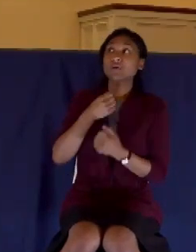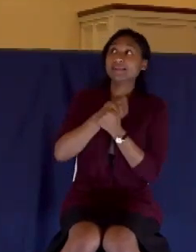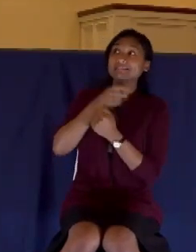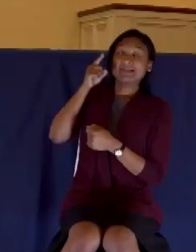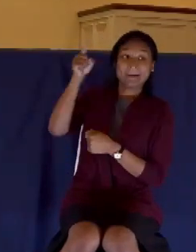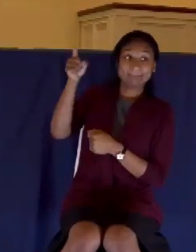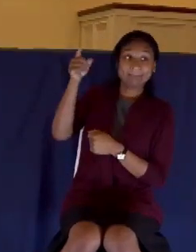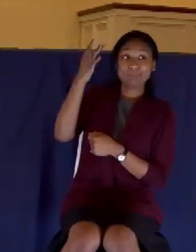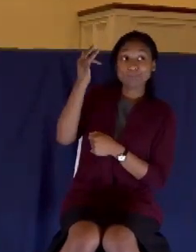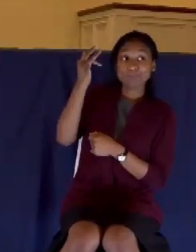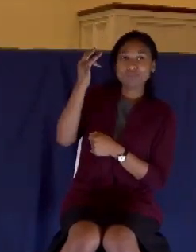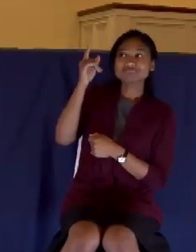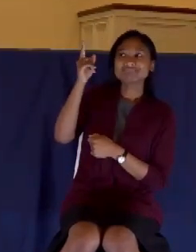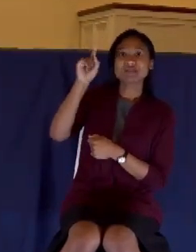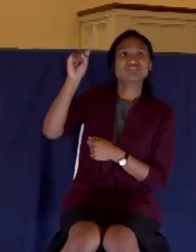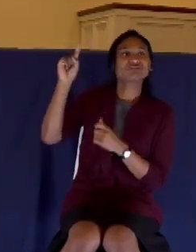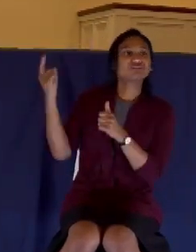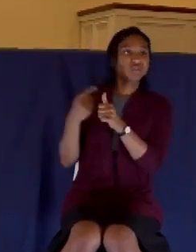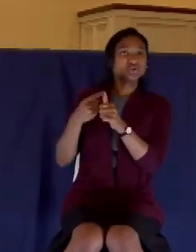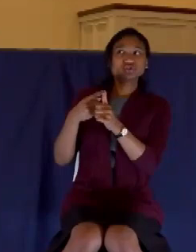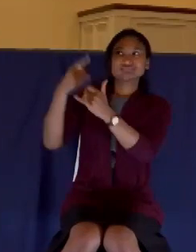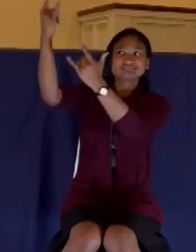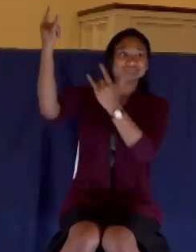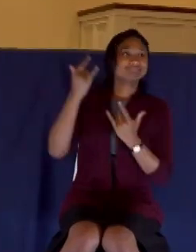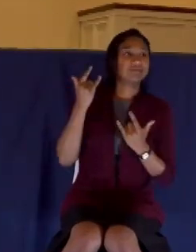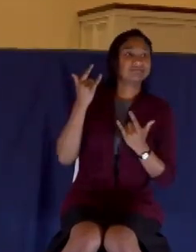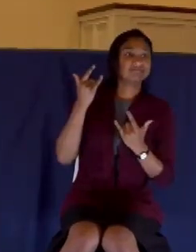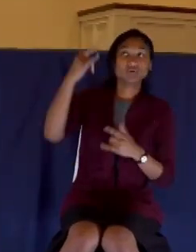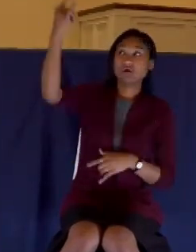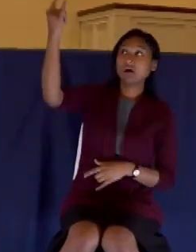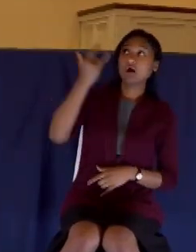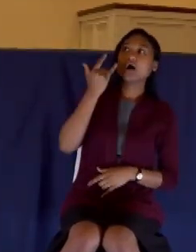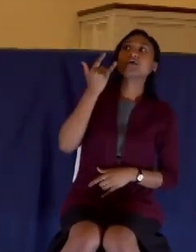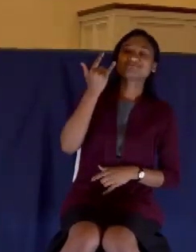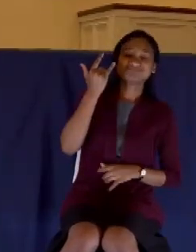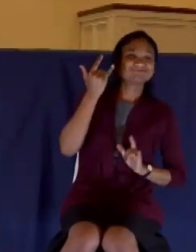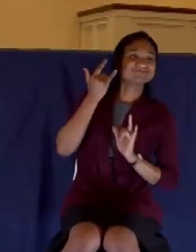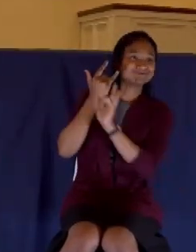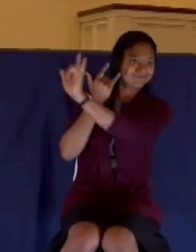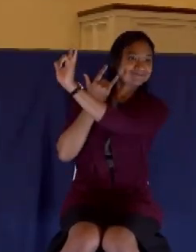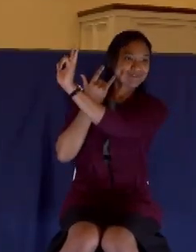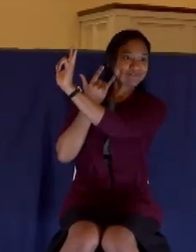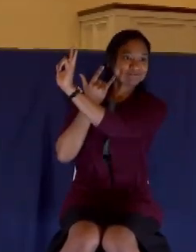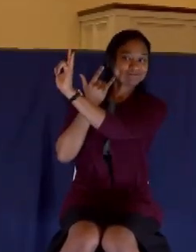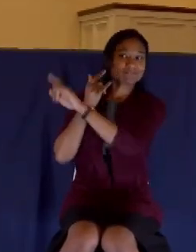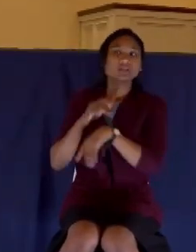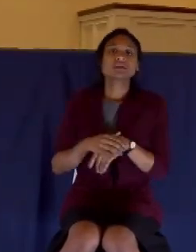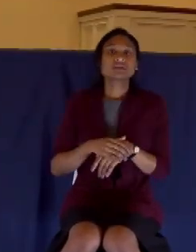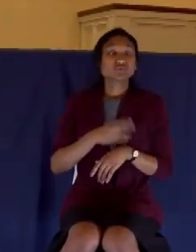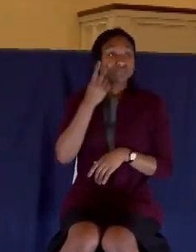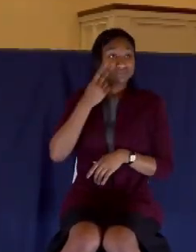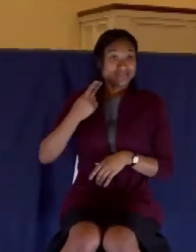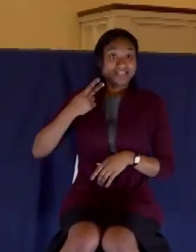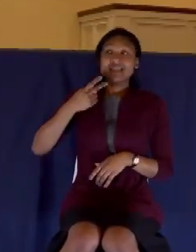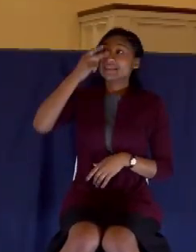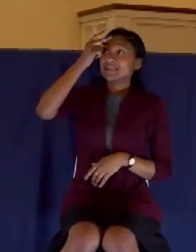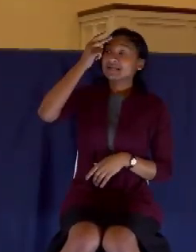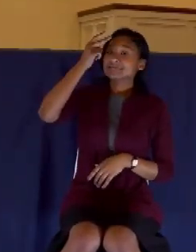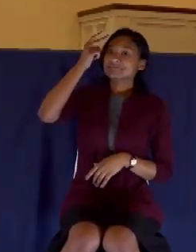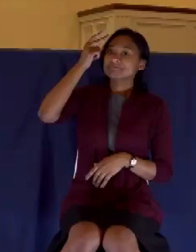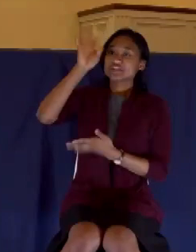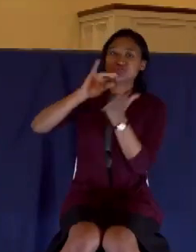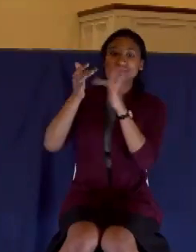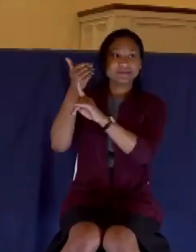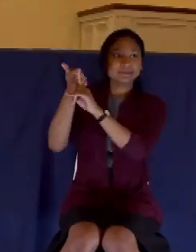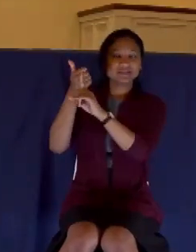what a believer is. We see that Christ is the greatest gift that God has ever given this world. The Bible says, thanks